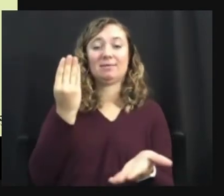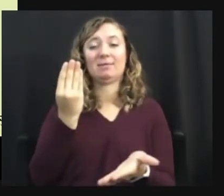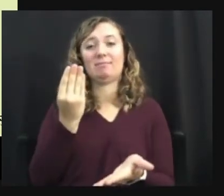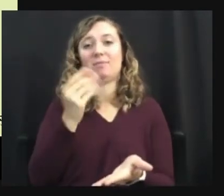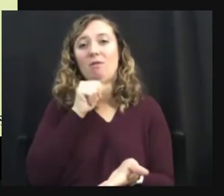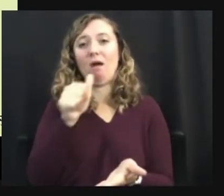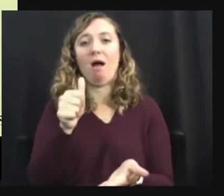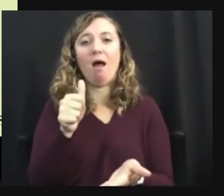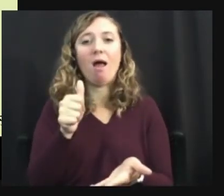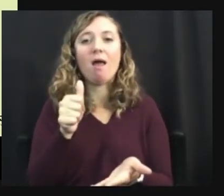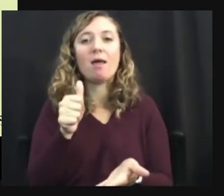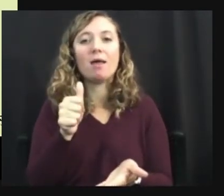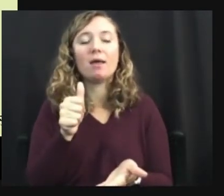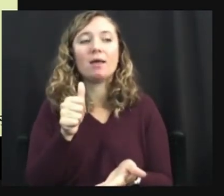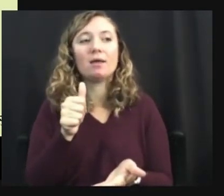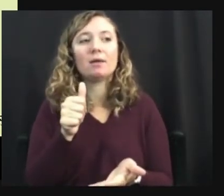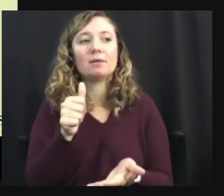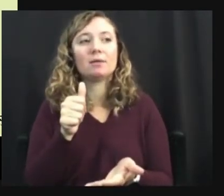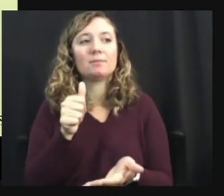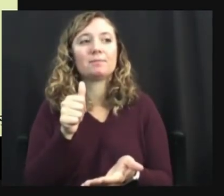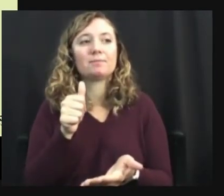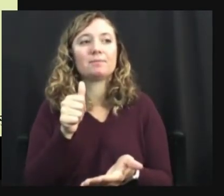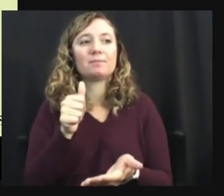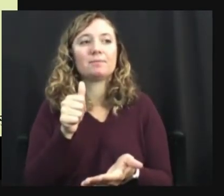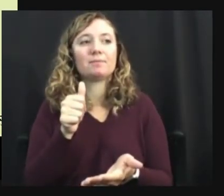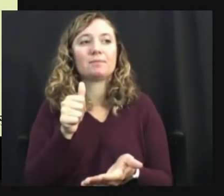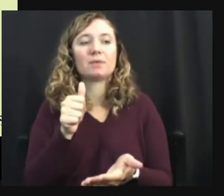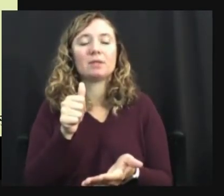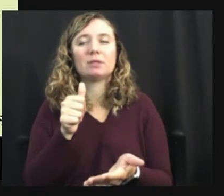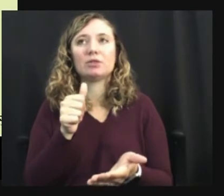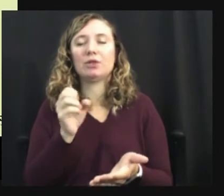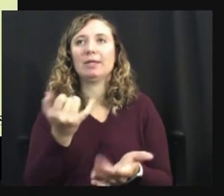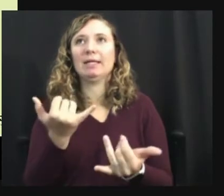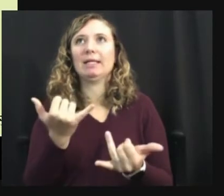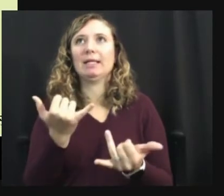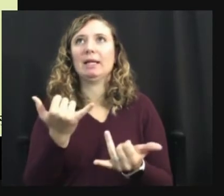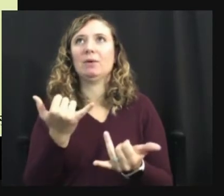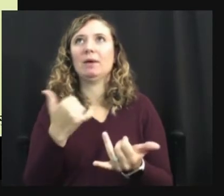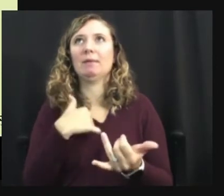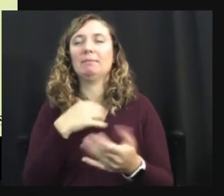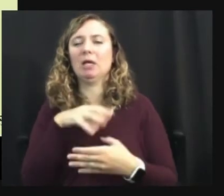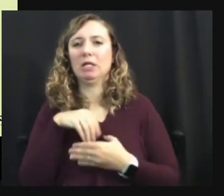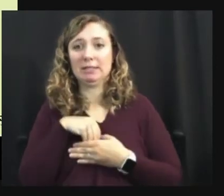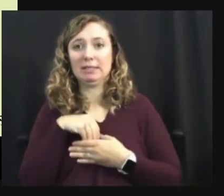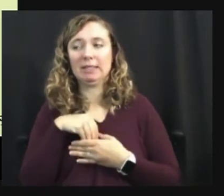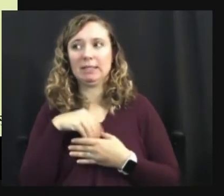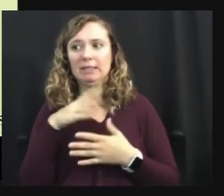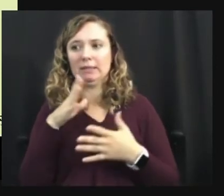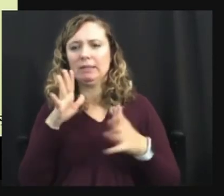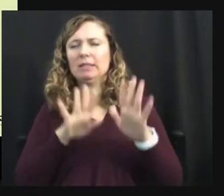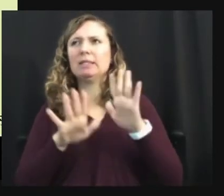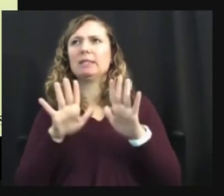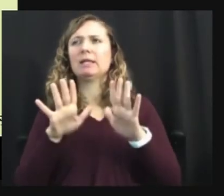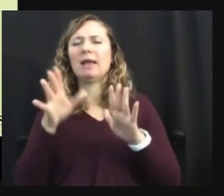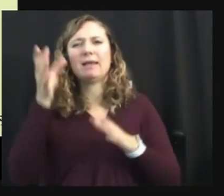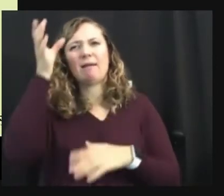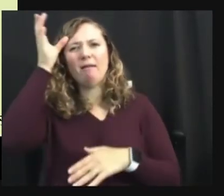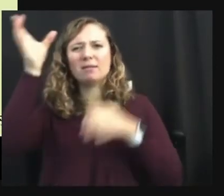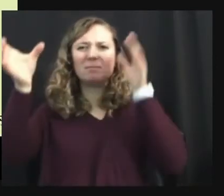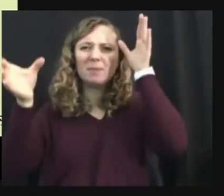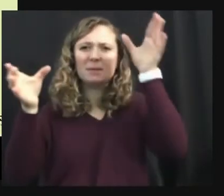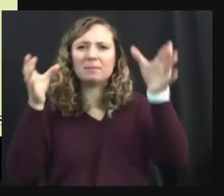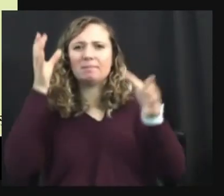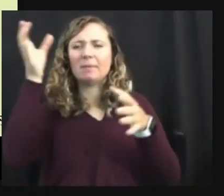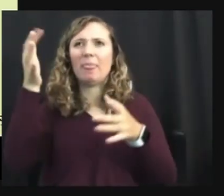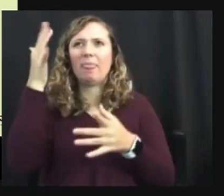what's the word. So this is me being autistic right here. I think in concepts and in order for me to,